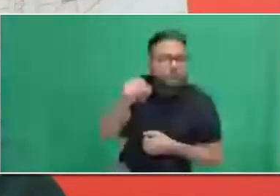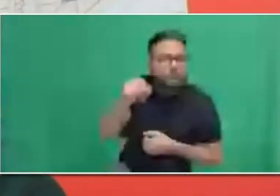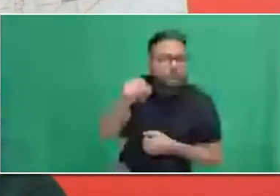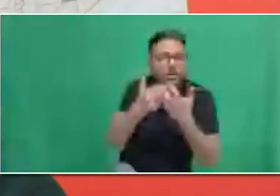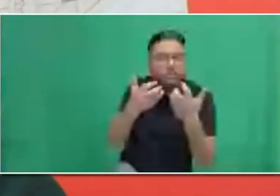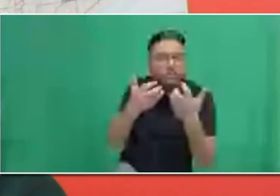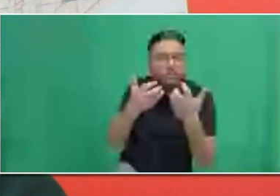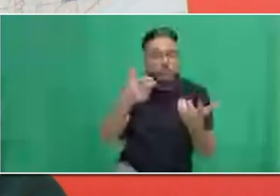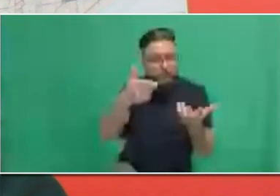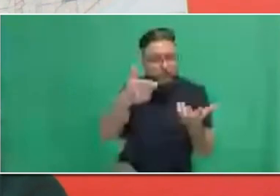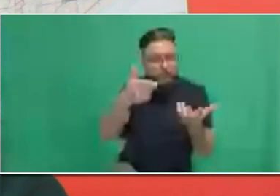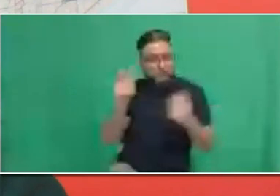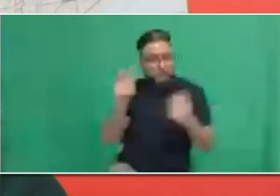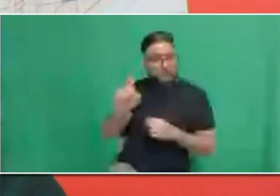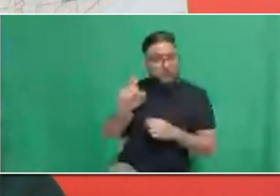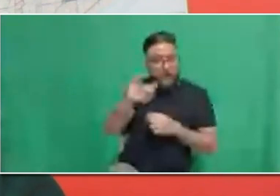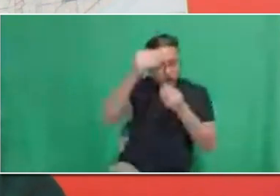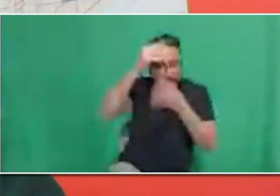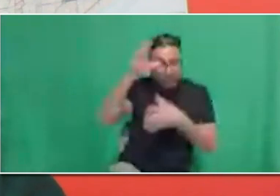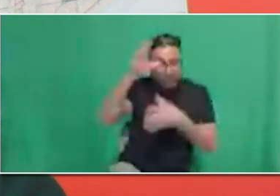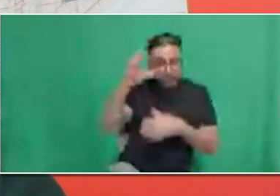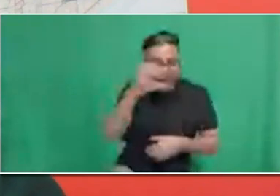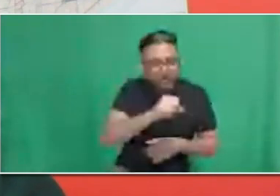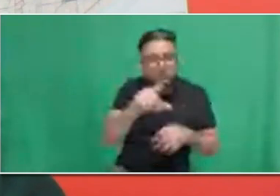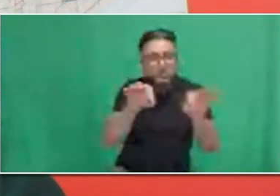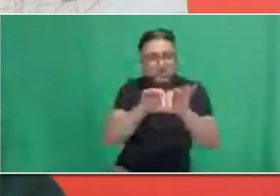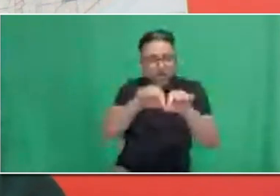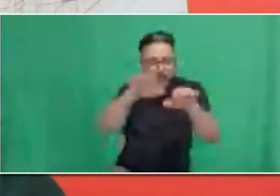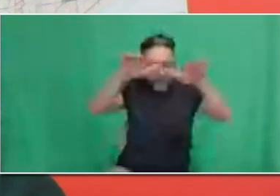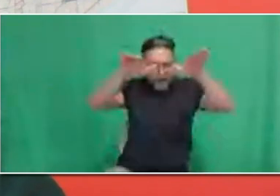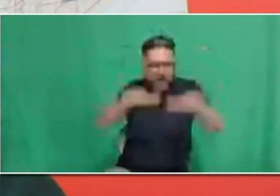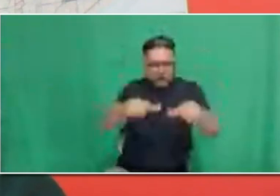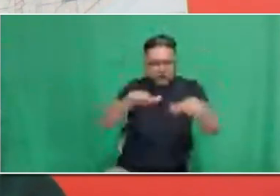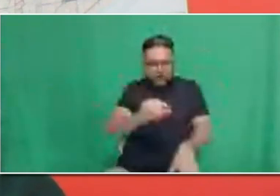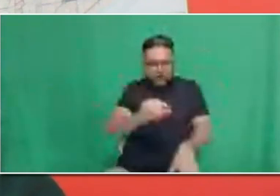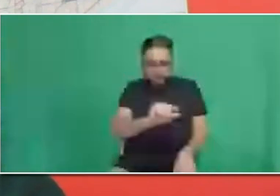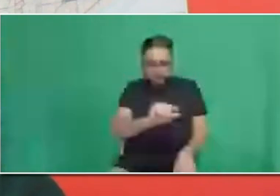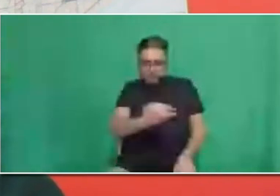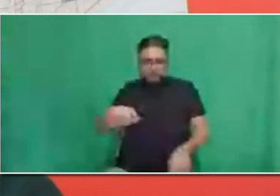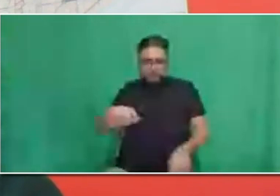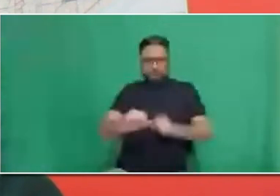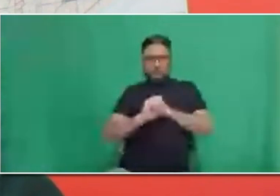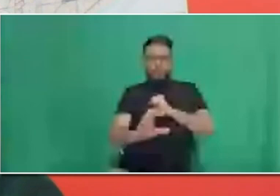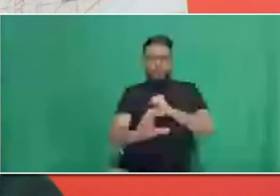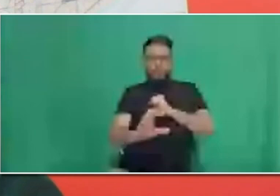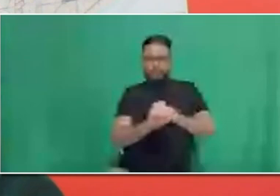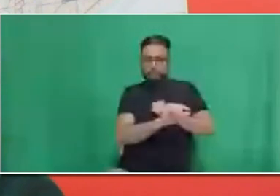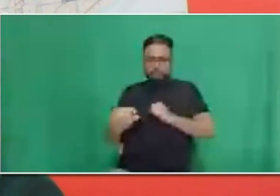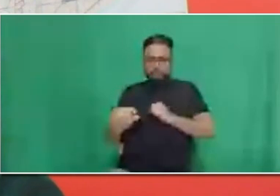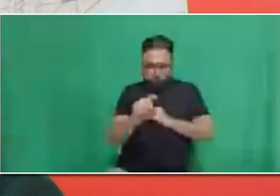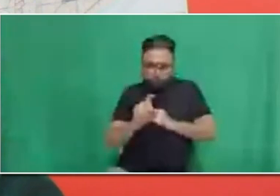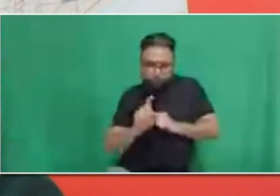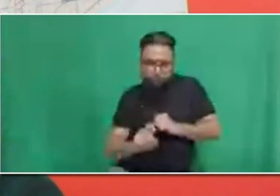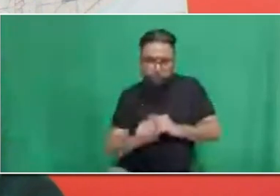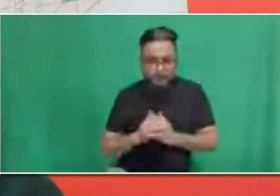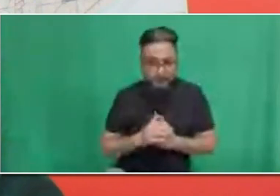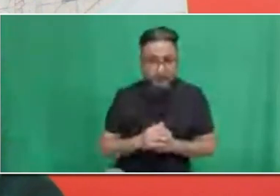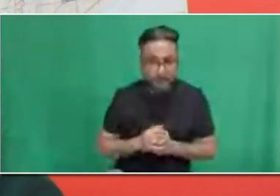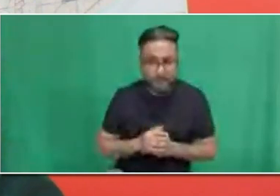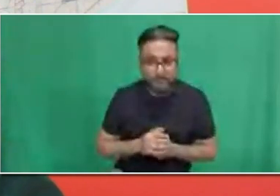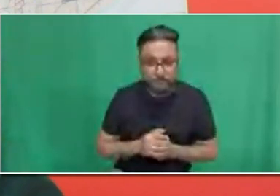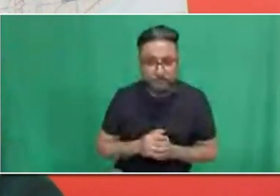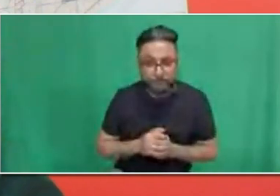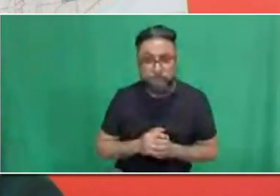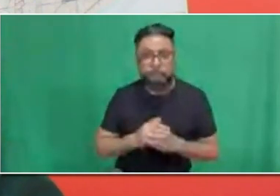Great. Thank you, Marika. So, this next question is also pretty topical. So, how does the TTC support mental